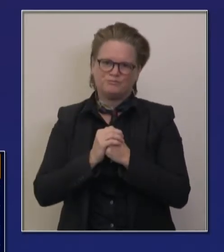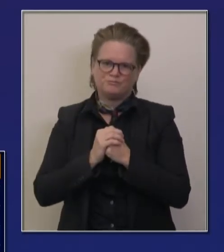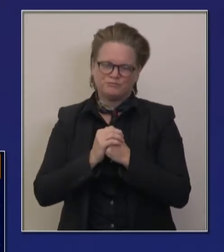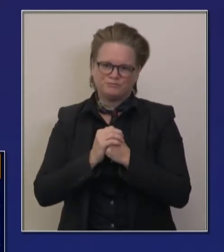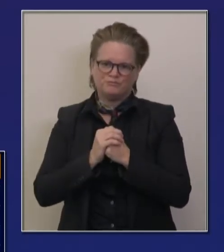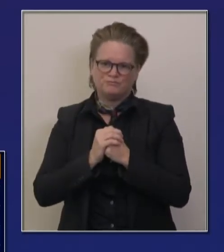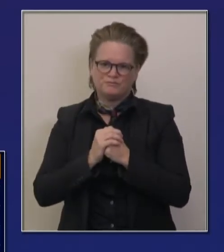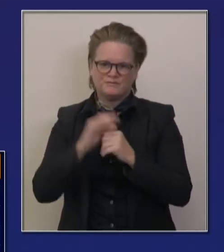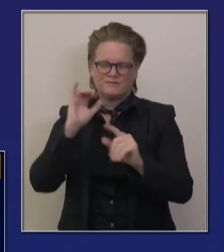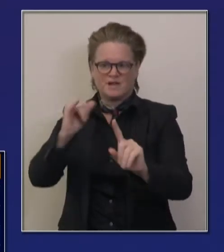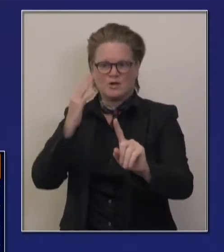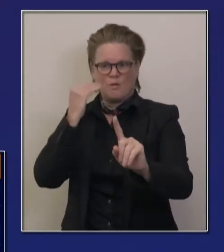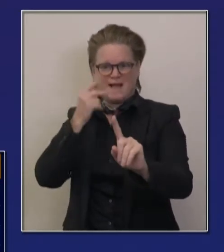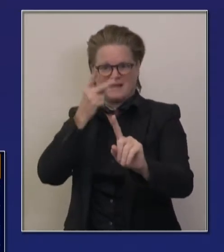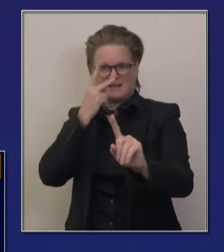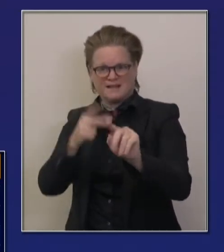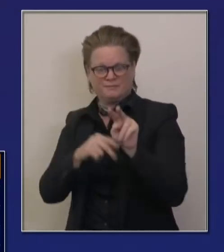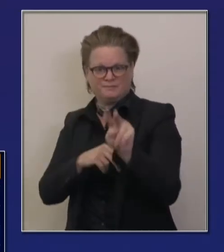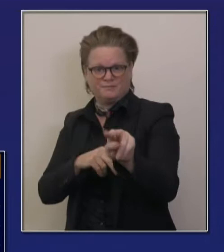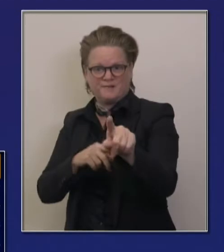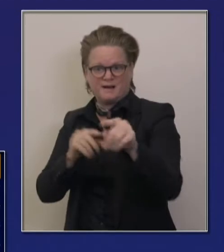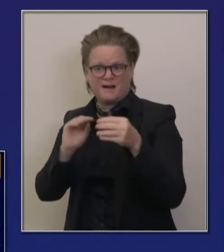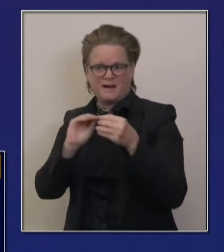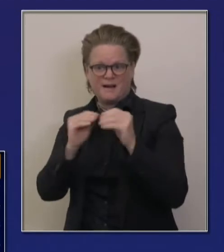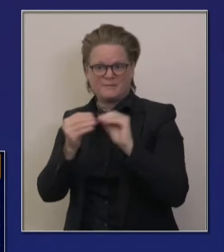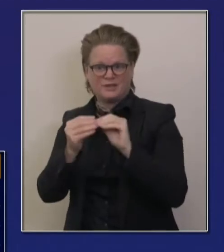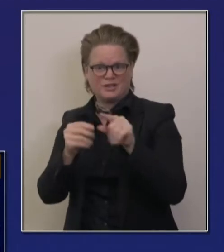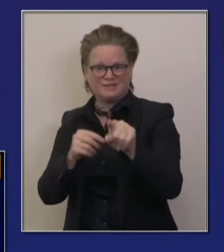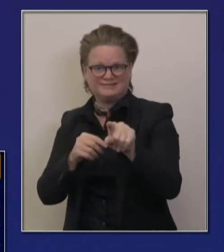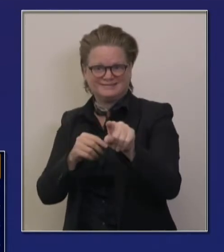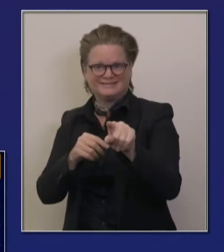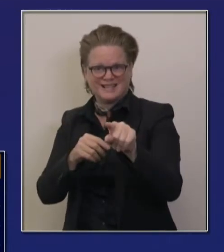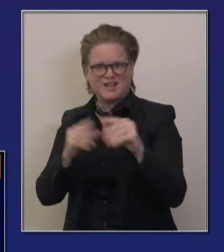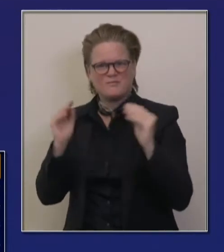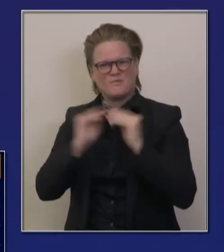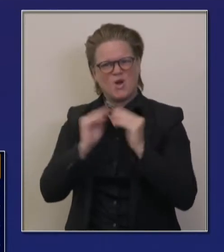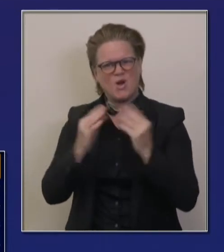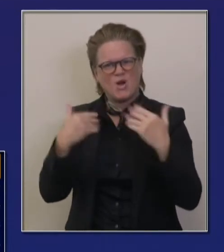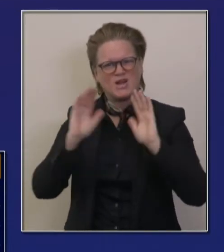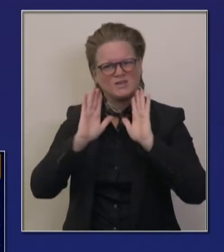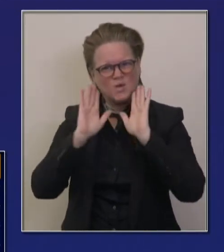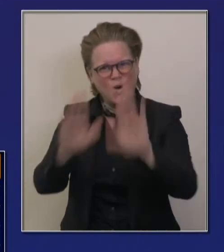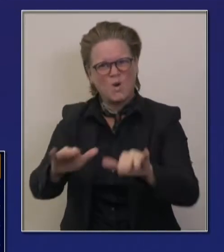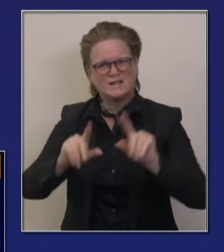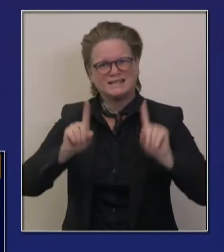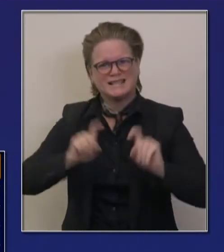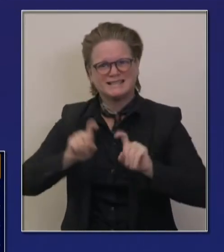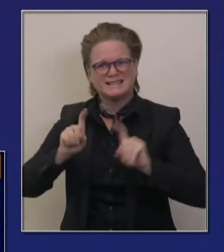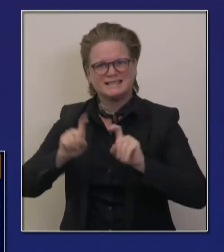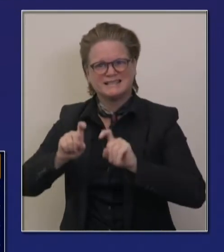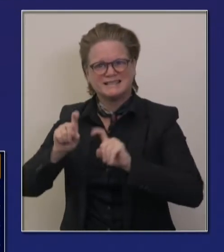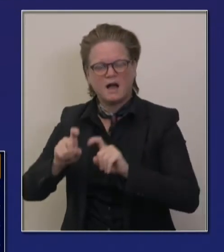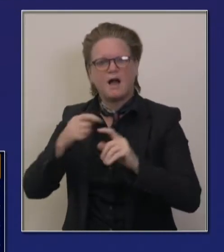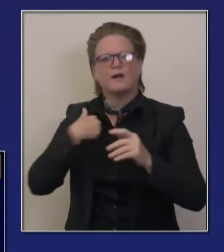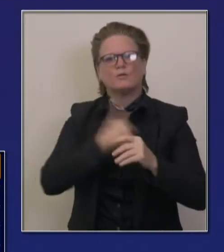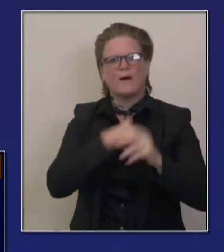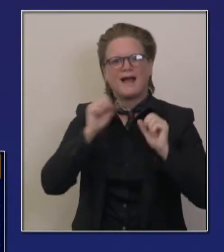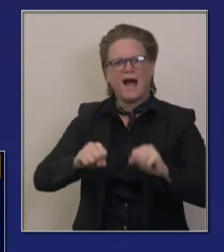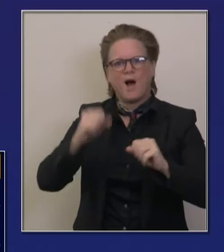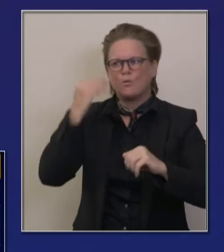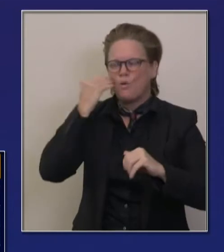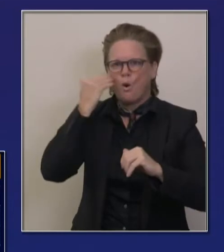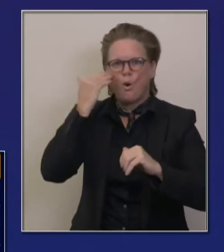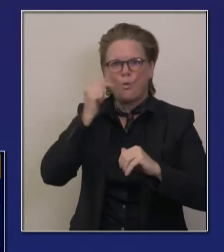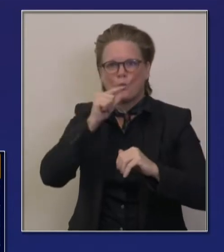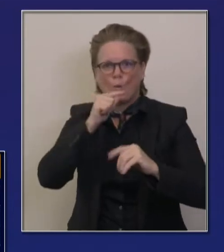uh, to need to grow. And that's why we, uh, encumbered and rather committed ourselves to opening a state lab, uh, down